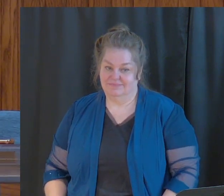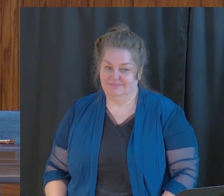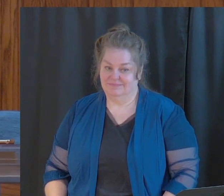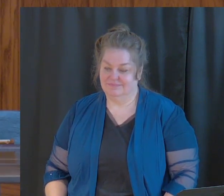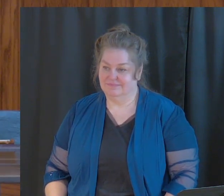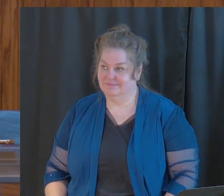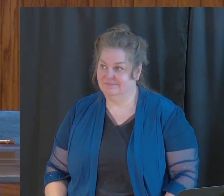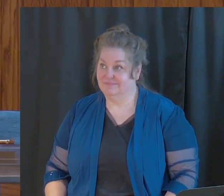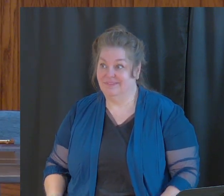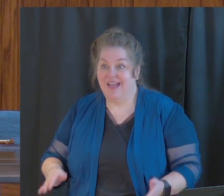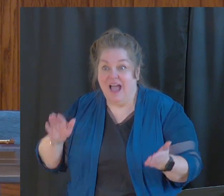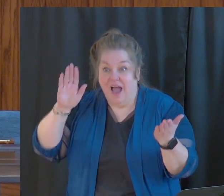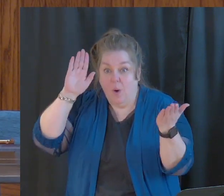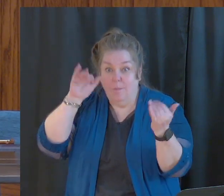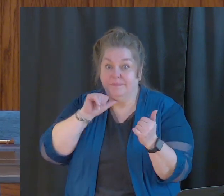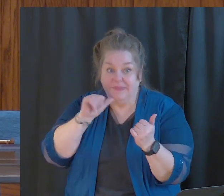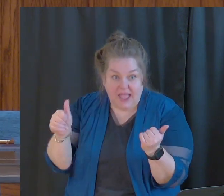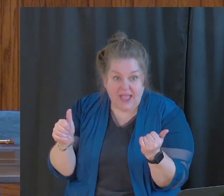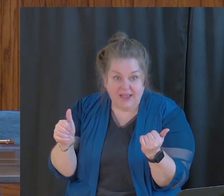I hope not.